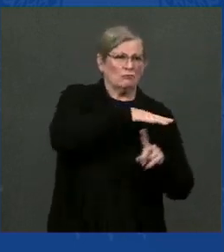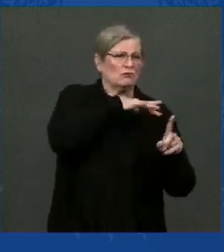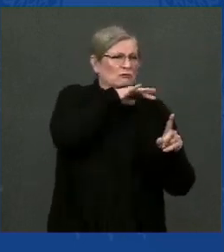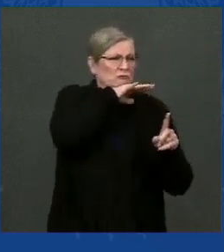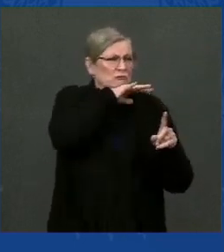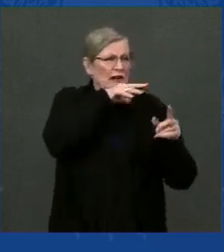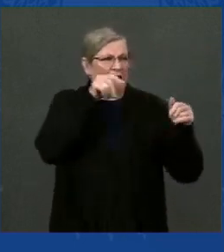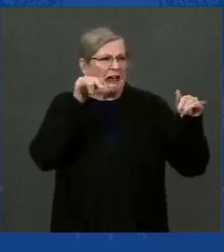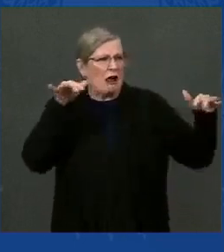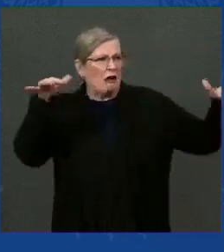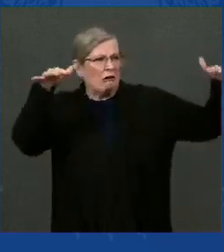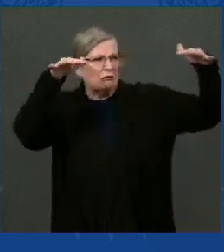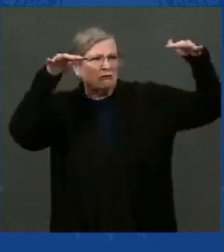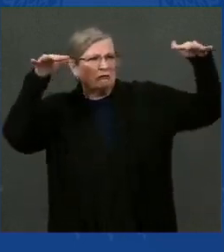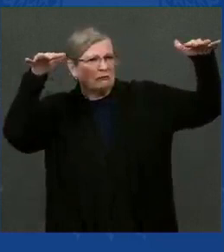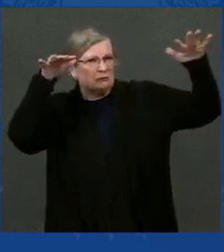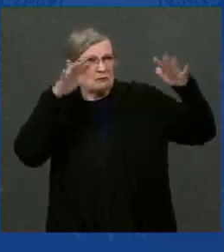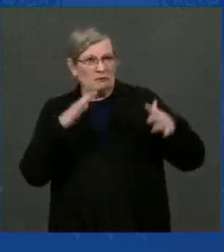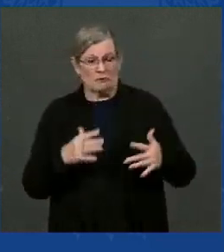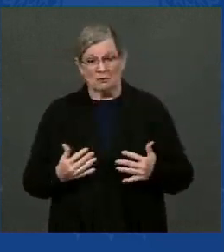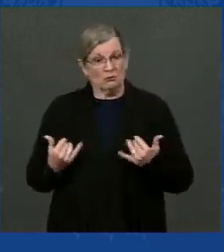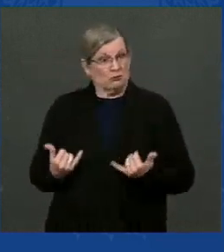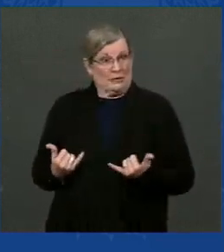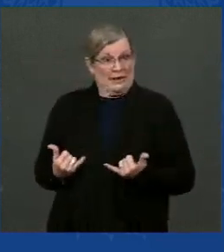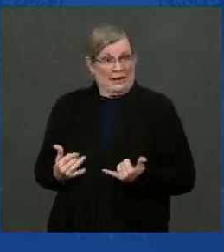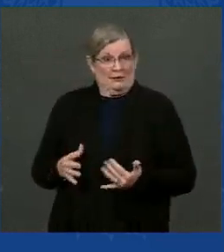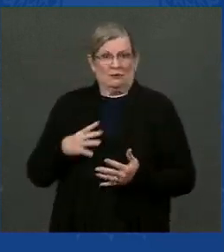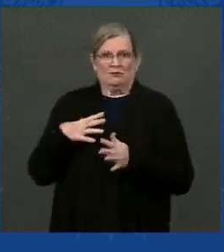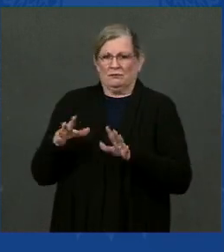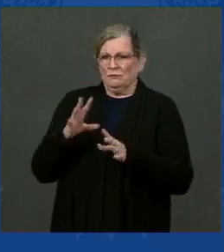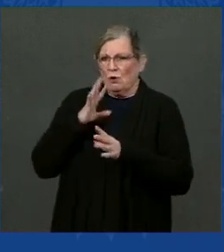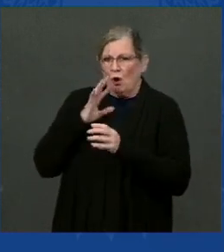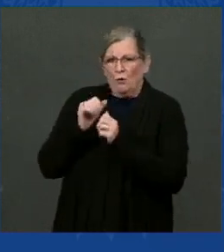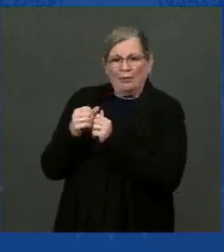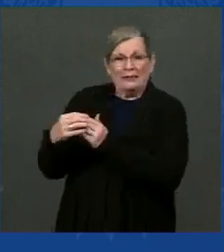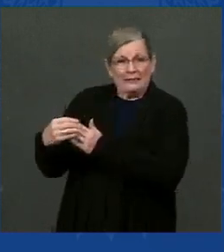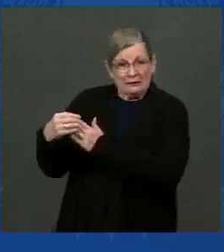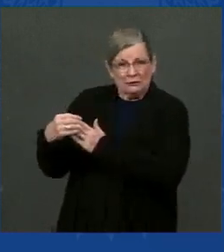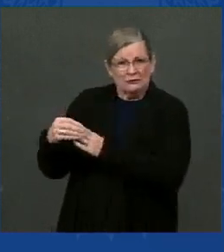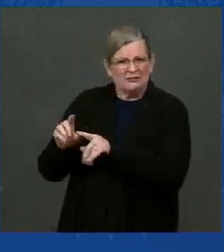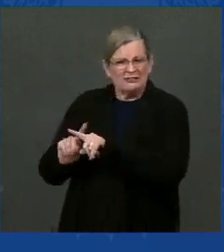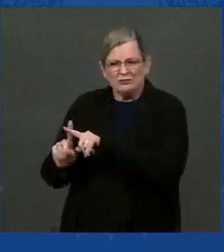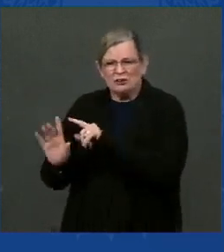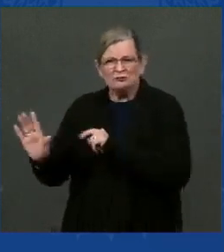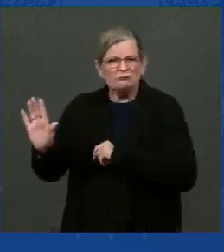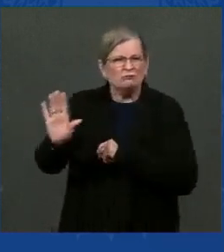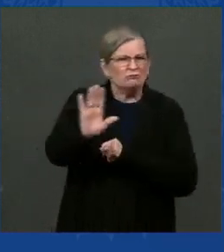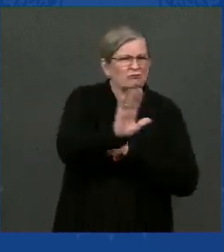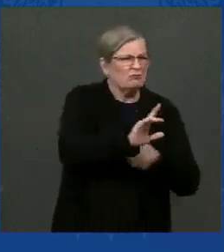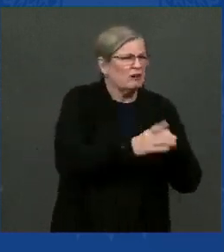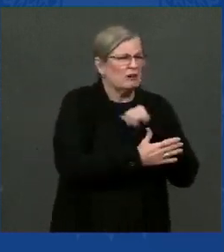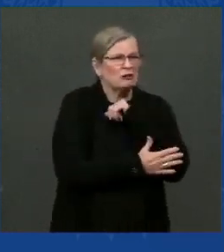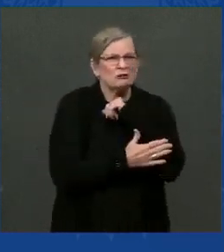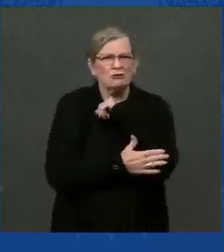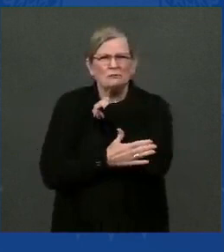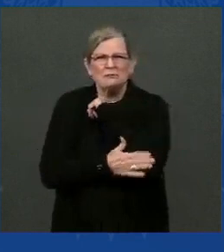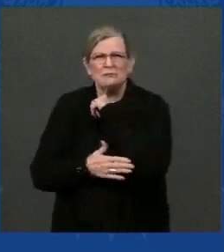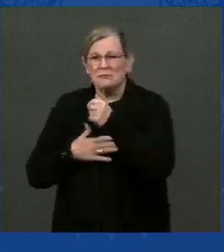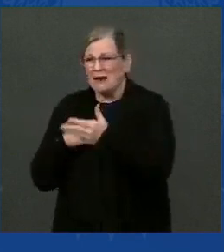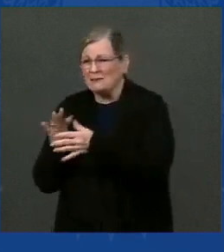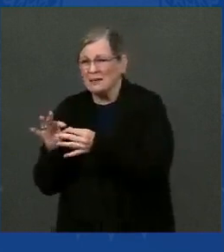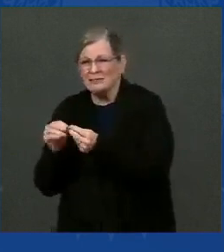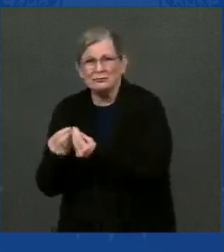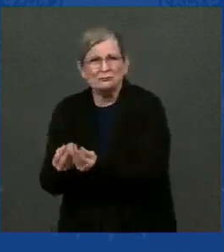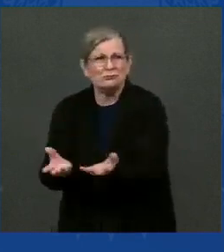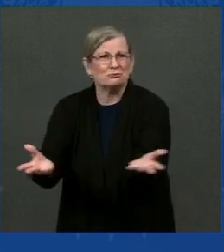today, I spoke to leaders of forested nations, island nations, developing countries. My message to them was the United